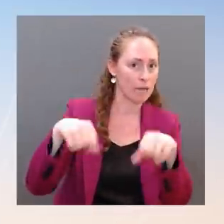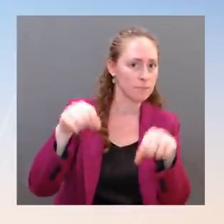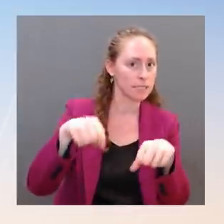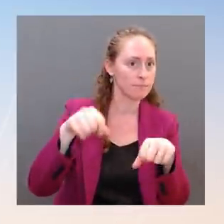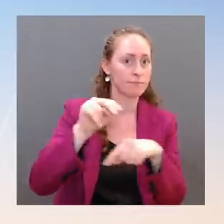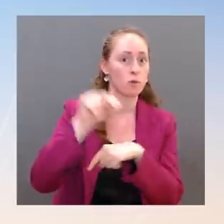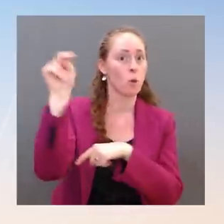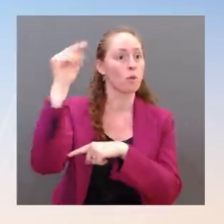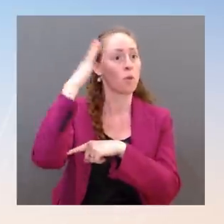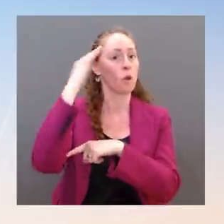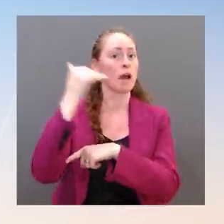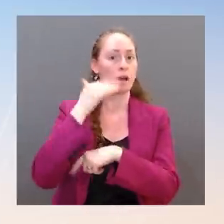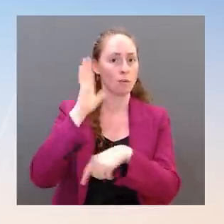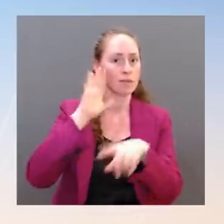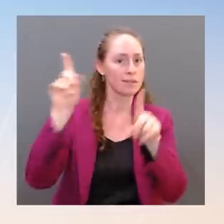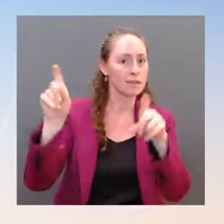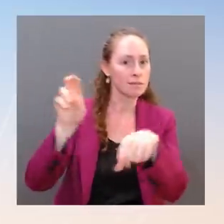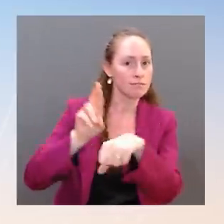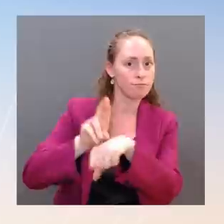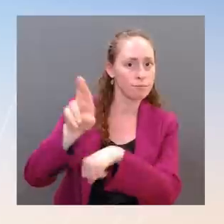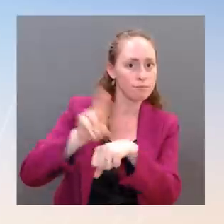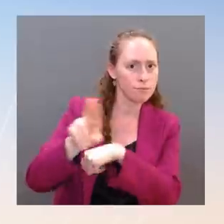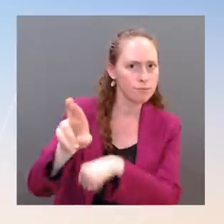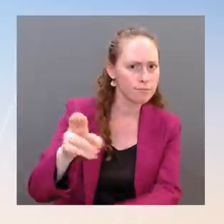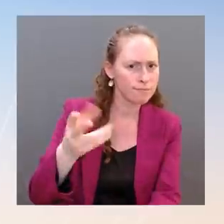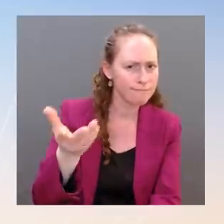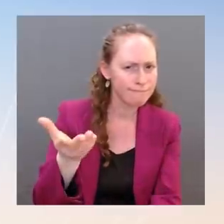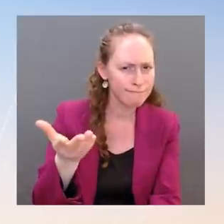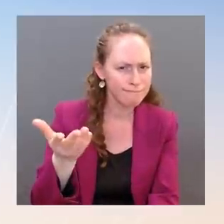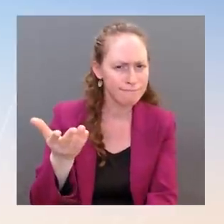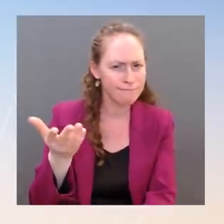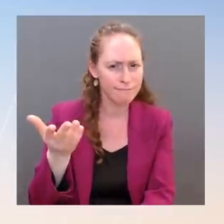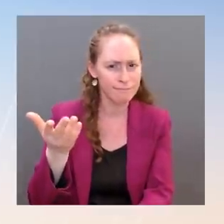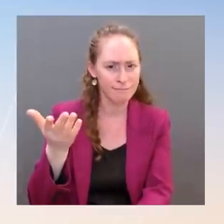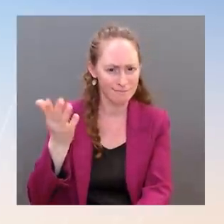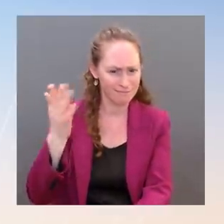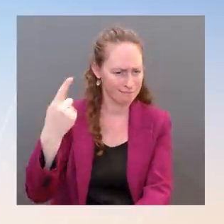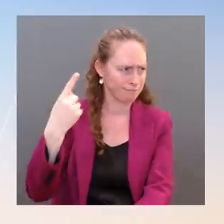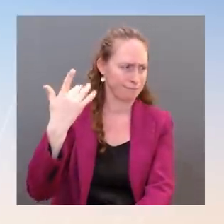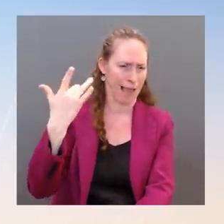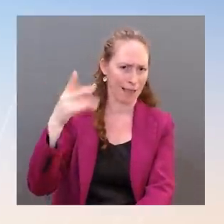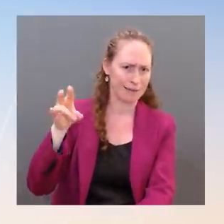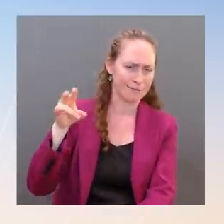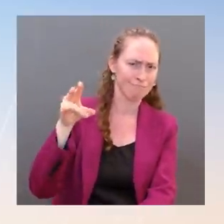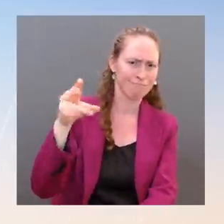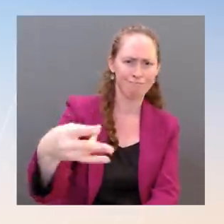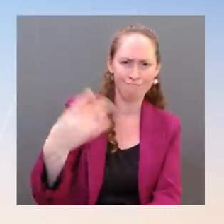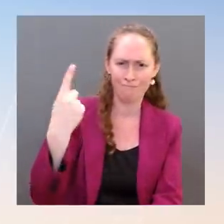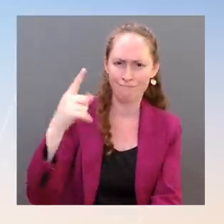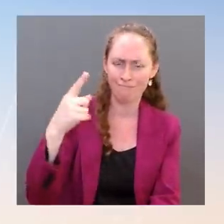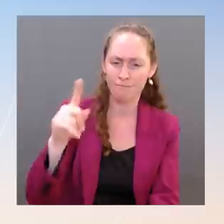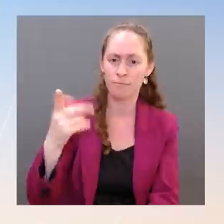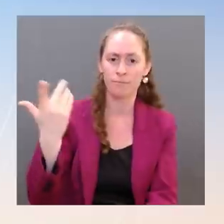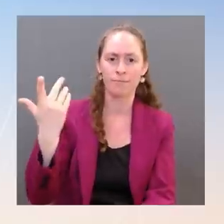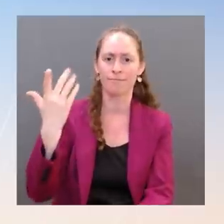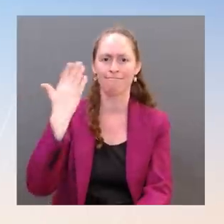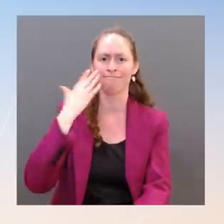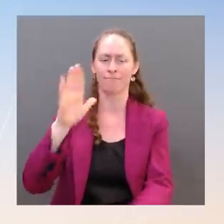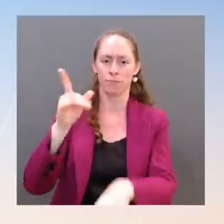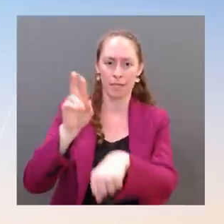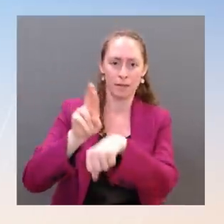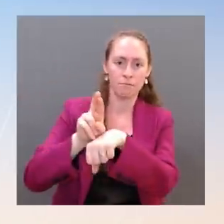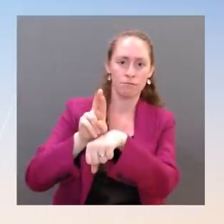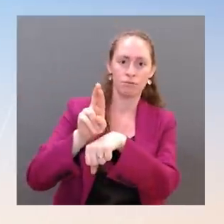by a seventh test, but a seventh test, or a missile launch, and what your preparations are if that happens during the trip? On the first